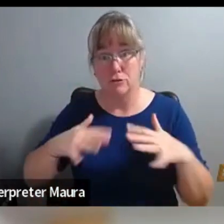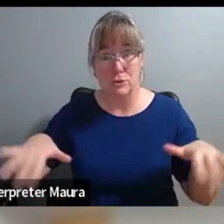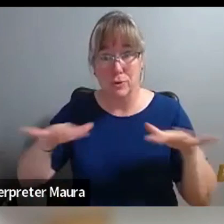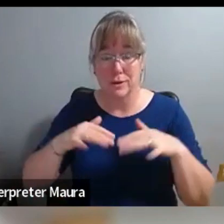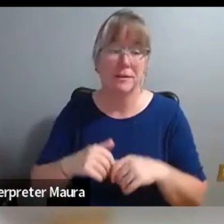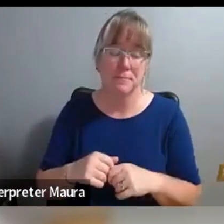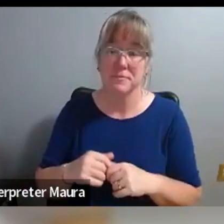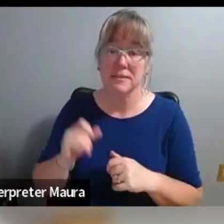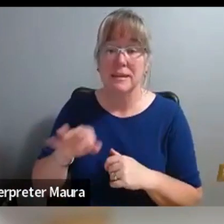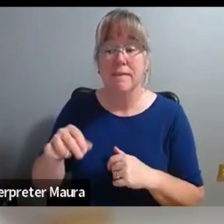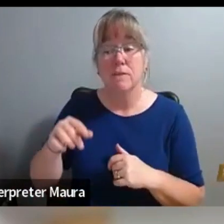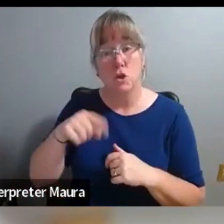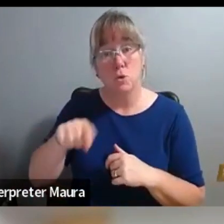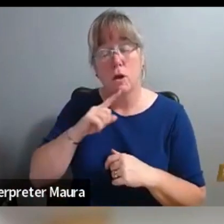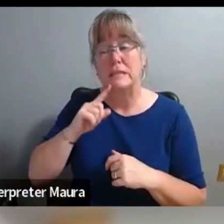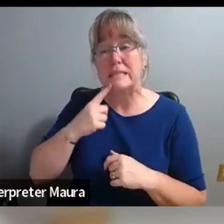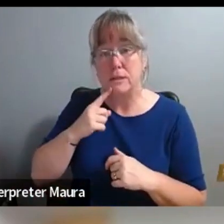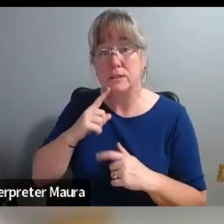the long game of this thing.